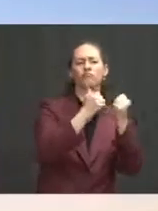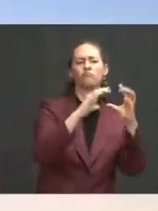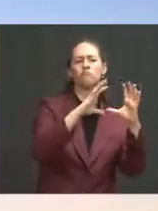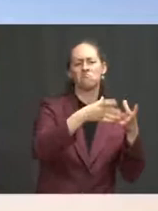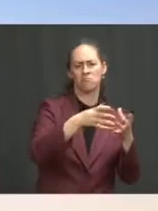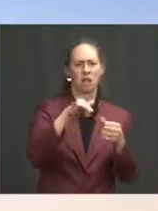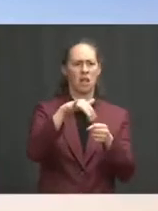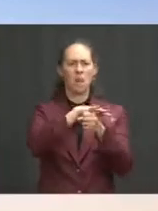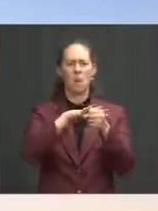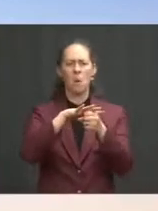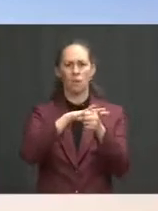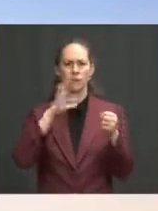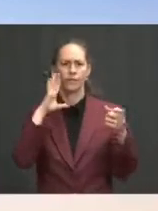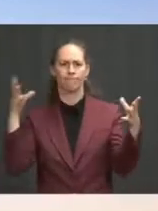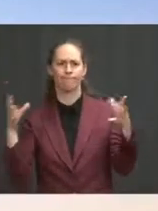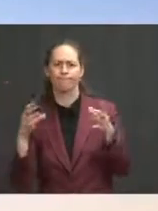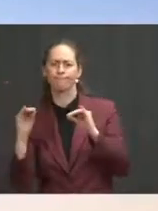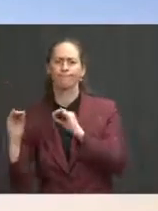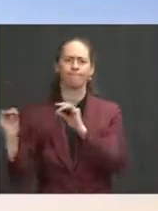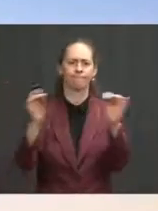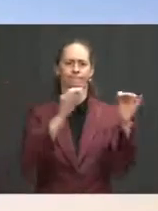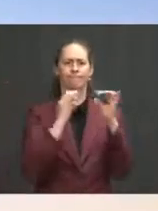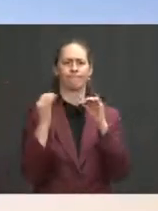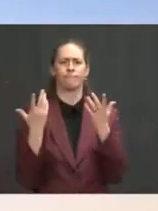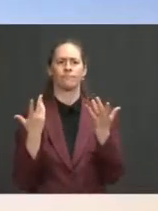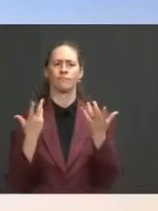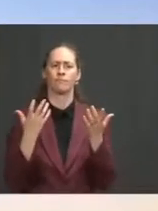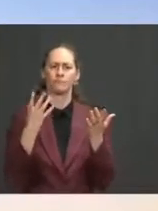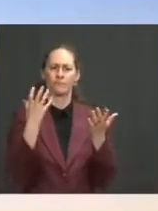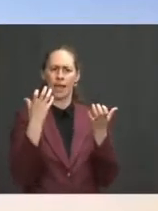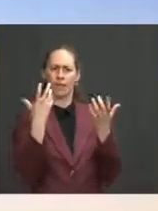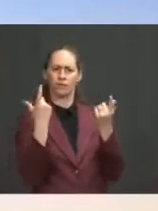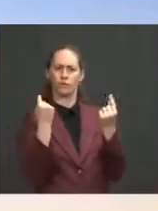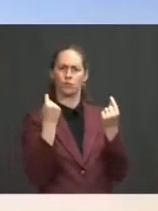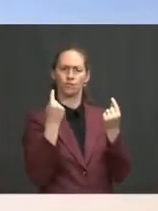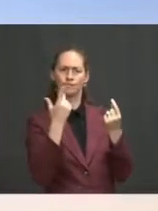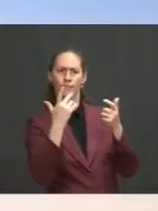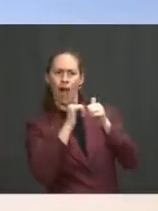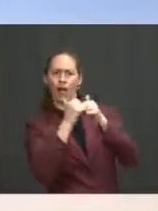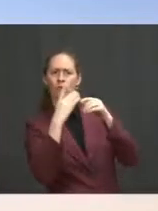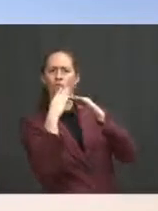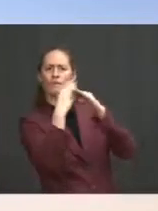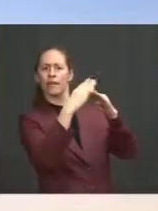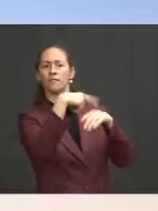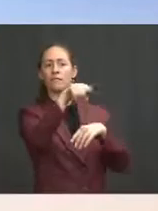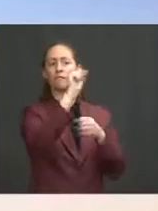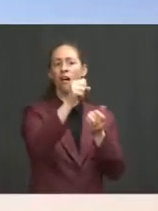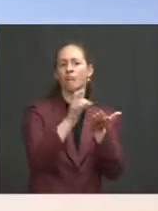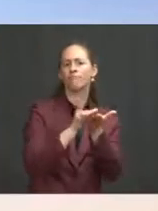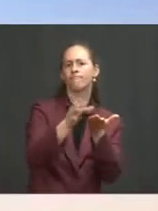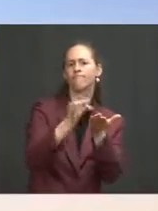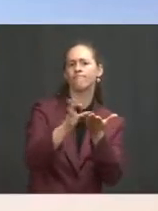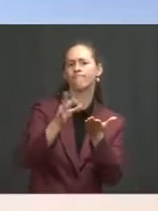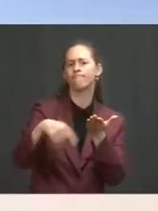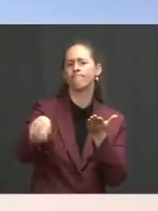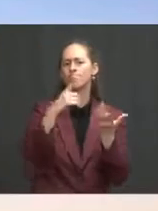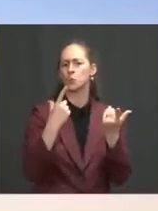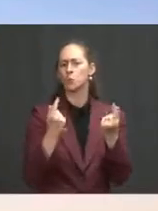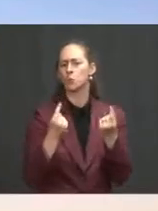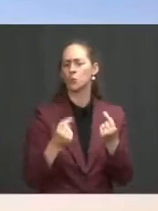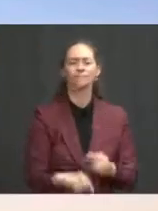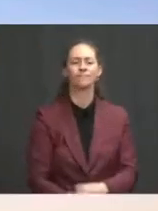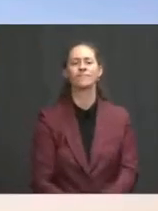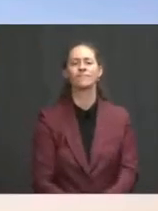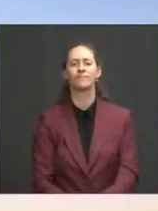country to work on developing local eviction prevention action plans. This summit is just one of a number of steps we are taking, that we